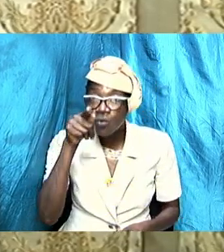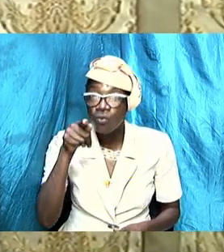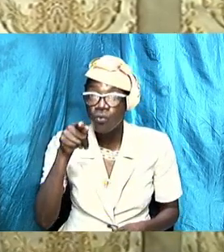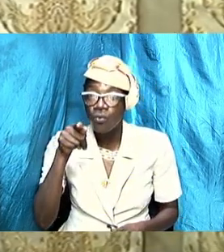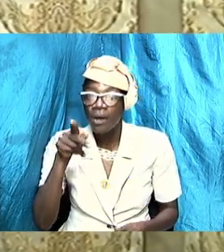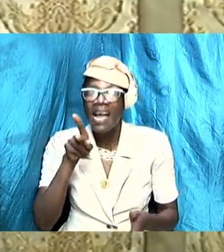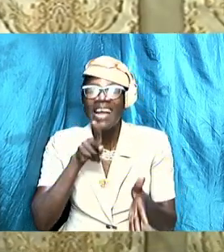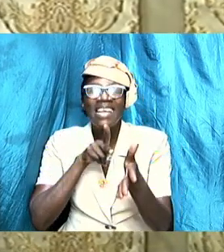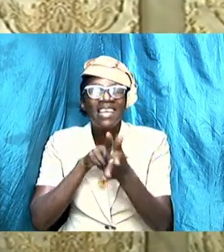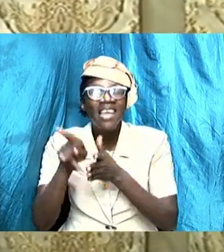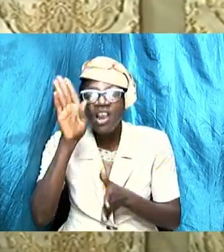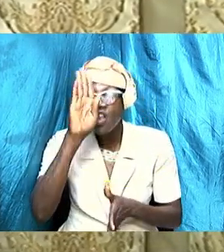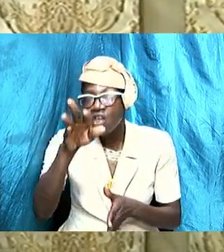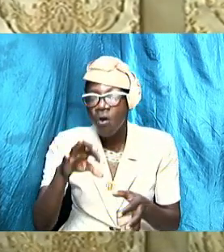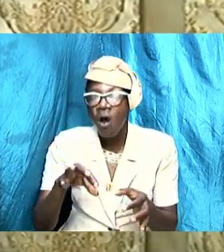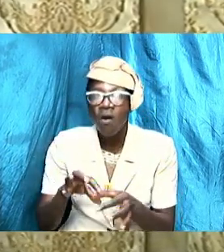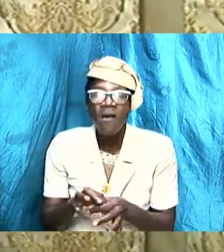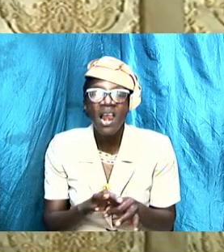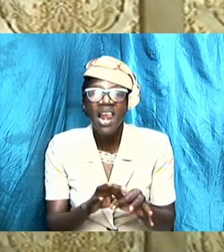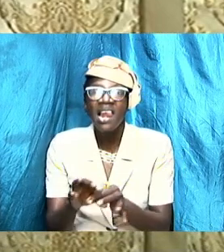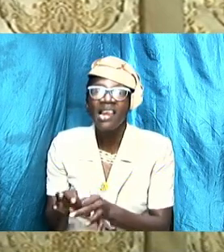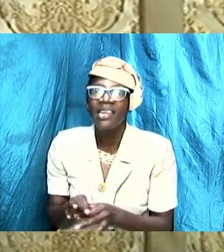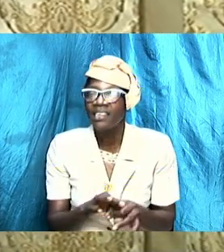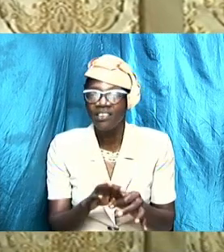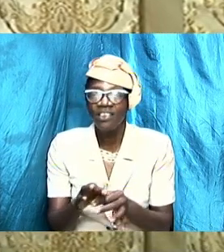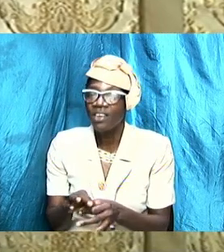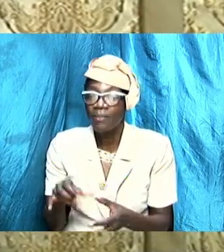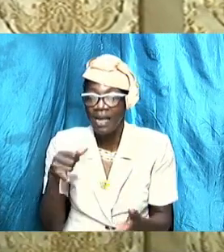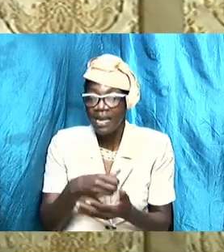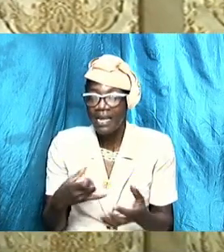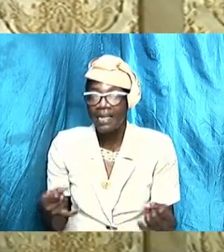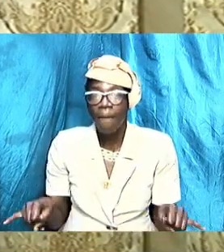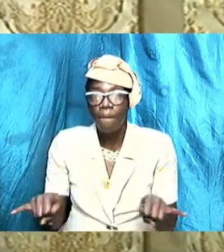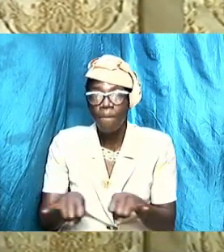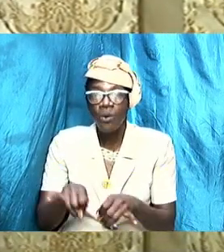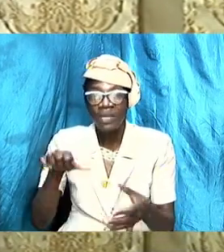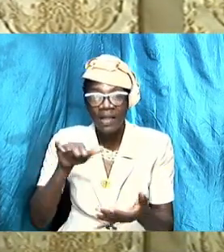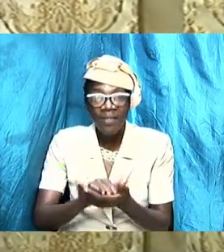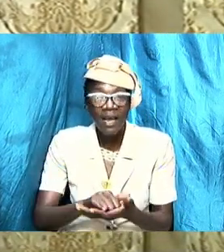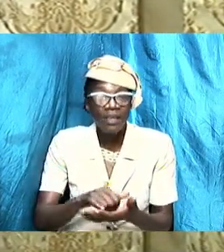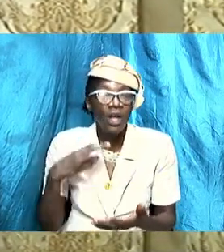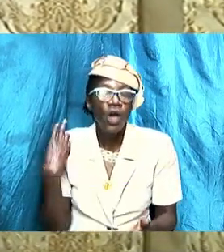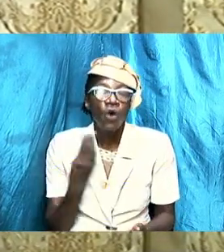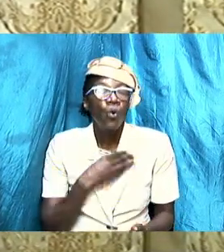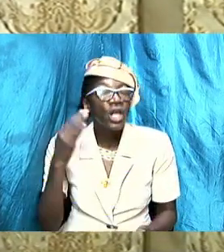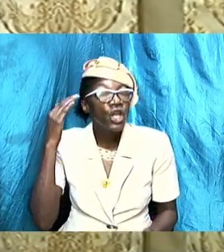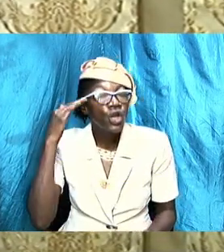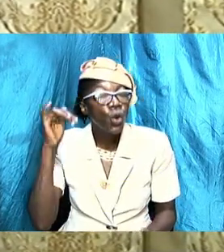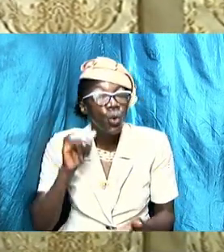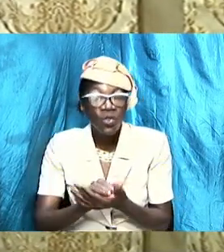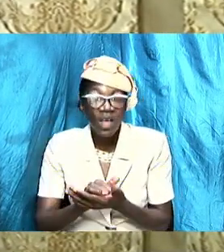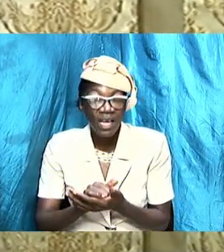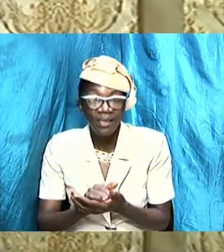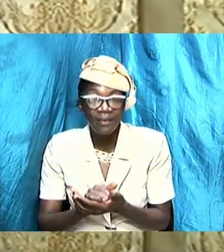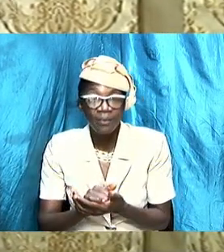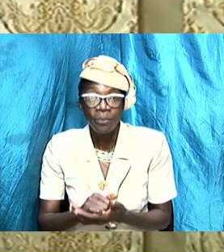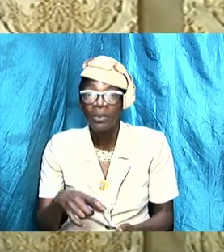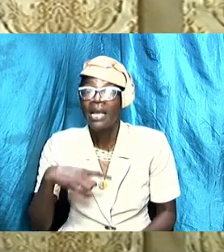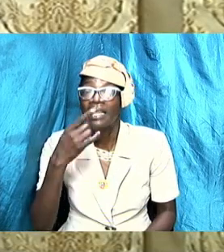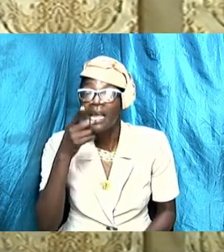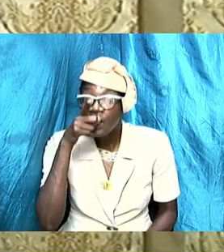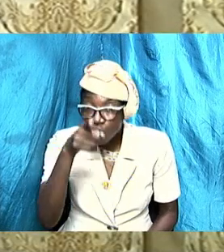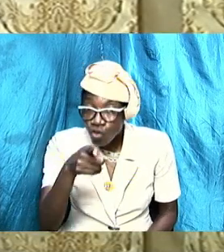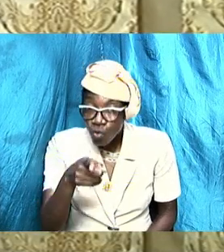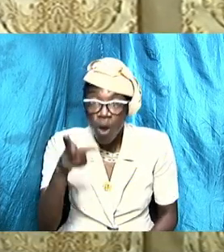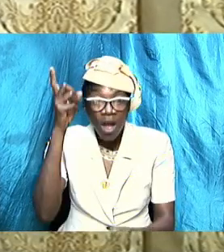will kill your relationship and it is important that we know that so we are not mincing the words and we are telling you straight